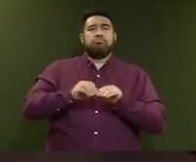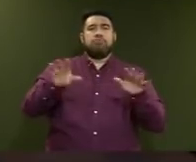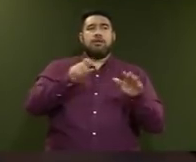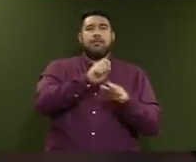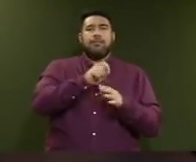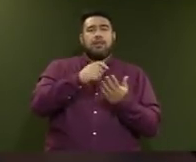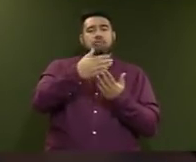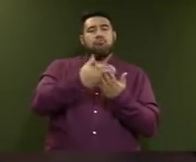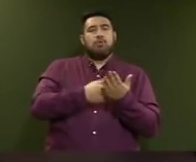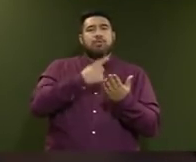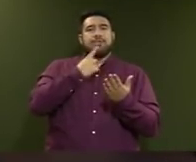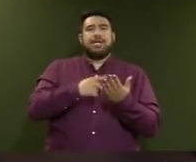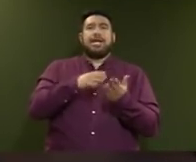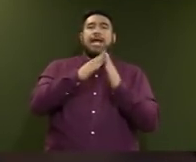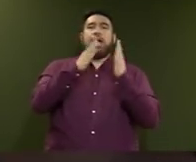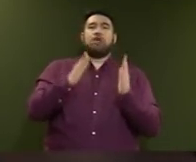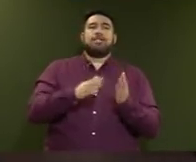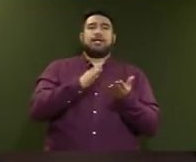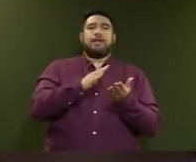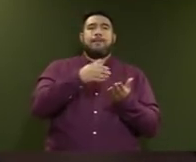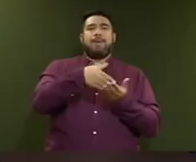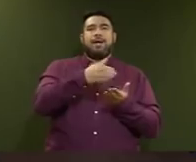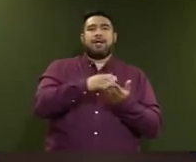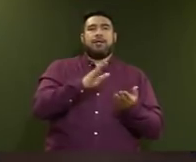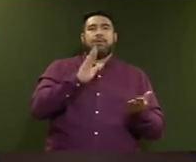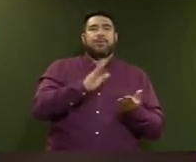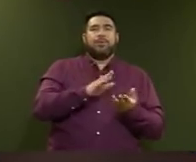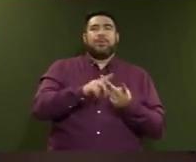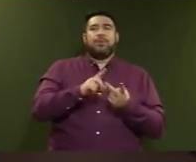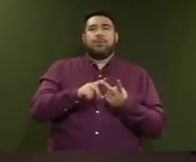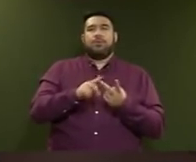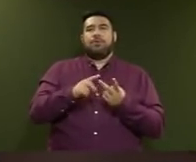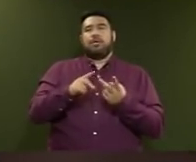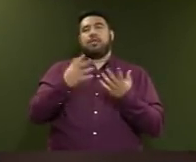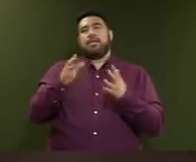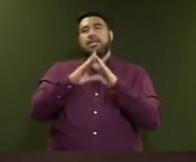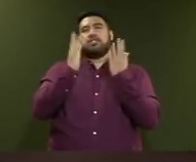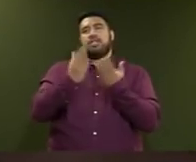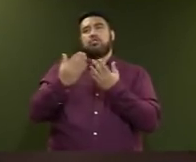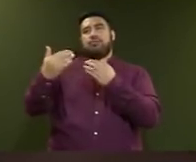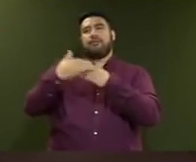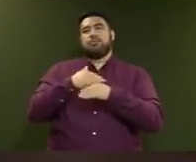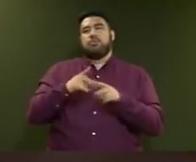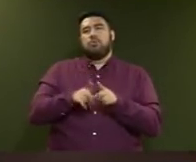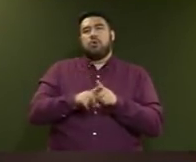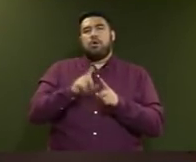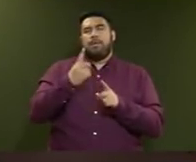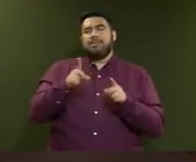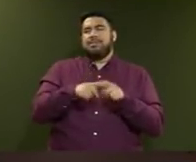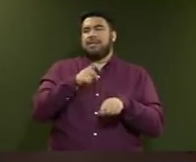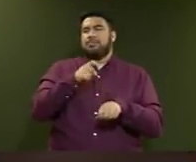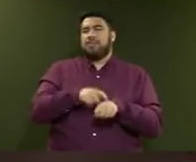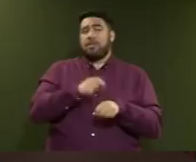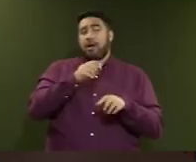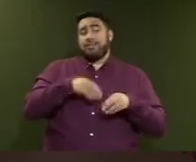the housing market is cooled. International tensions have had an effect. But on the flip side, if I'm going to accept that, I'm also going to